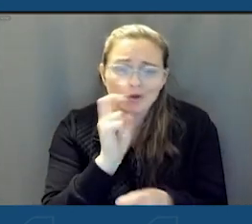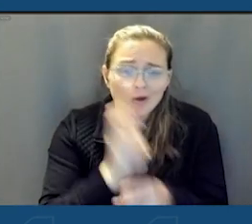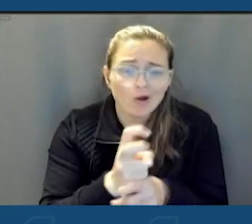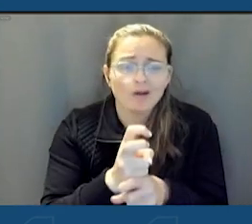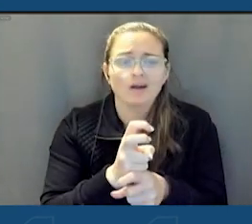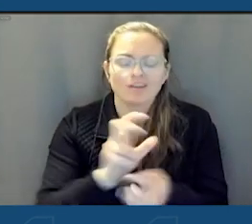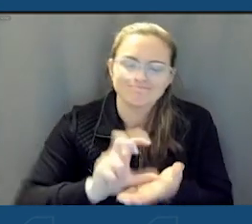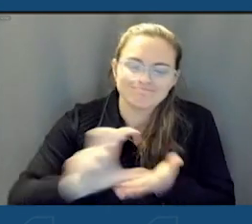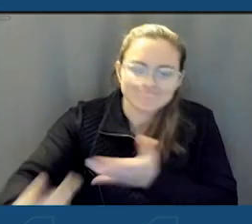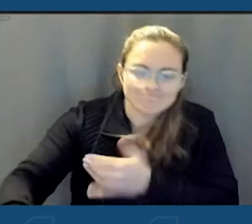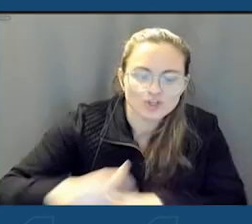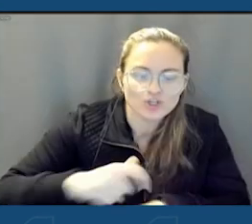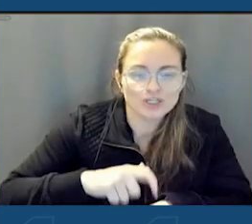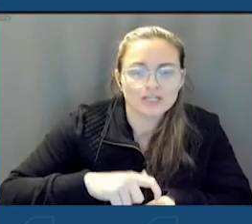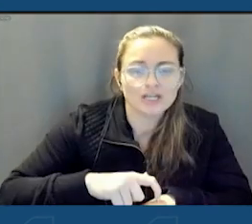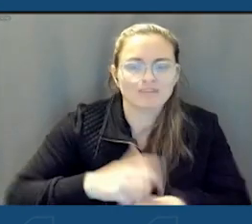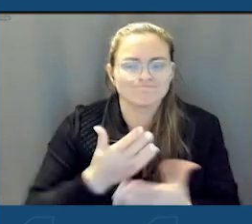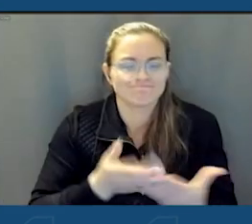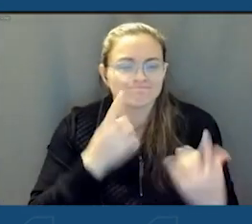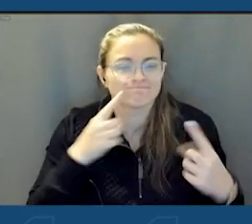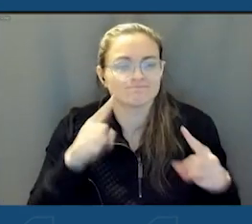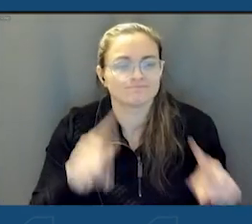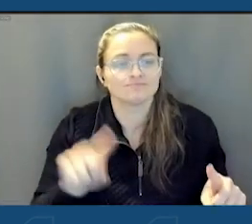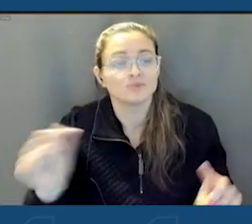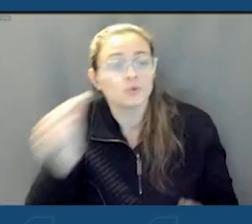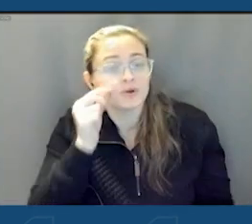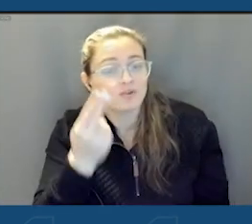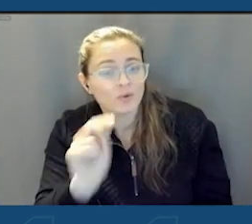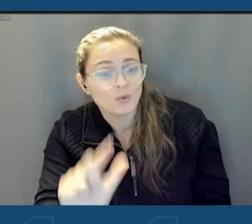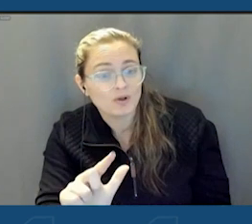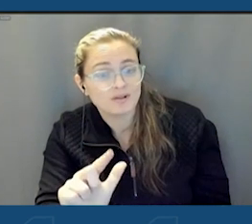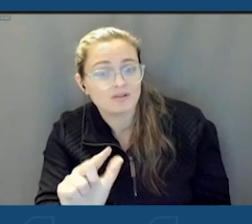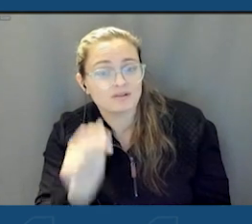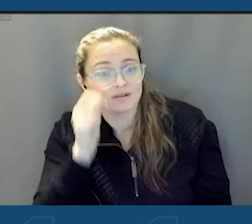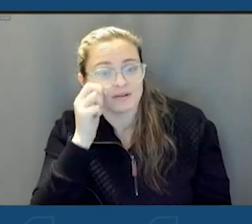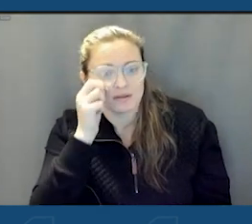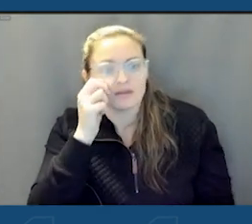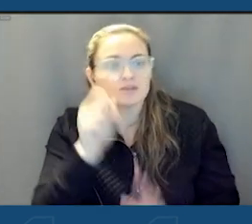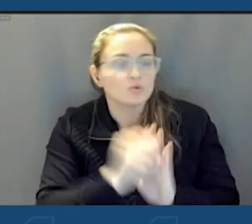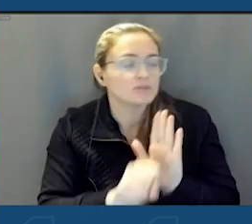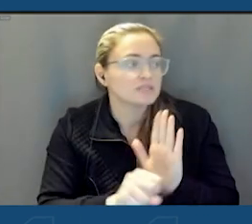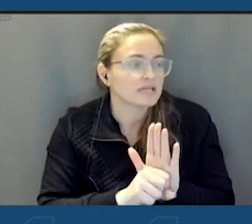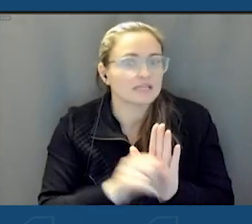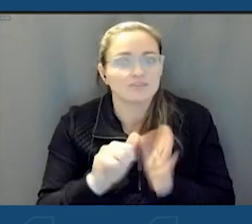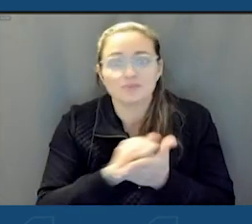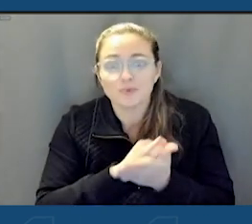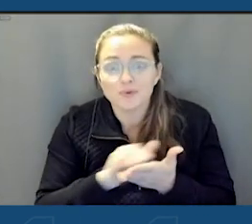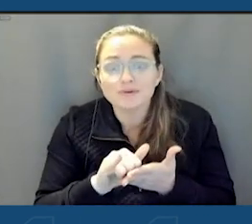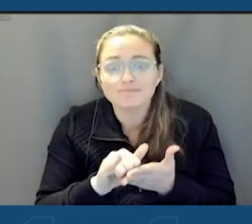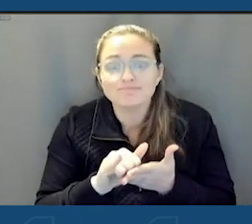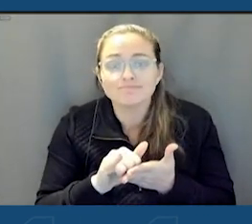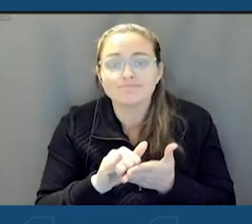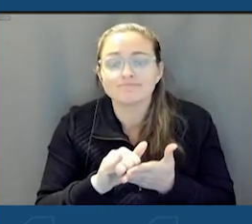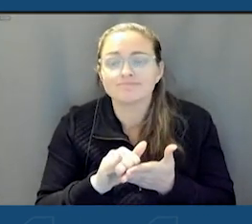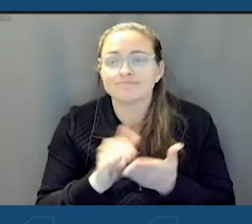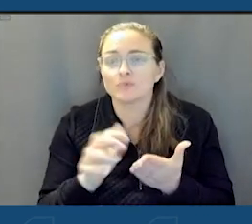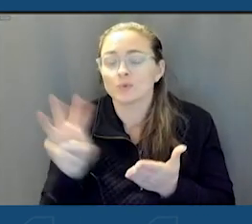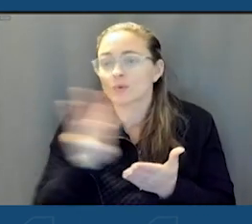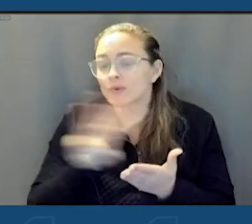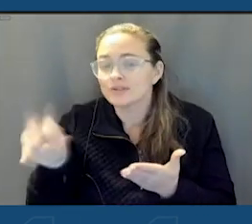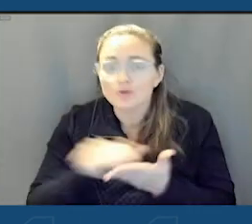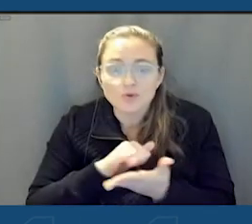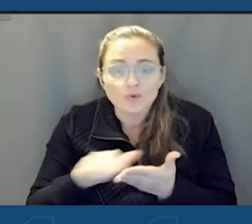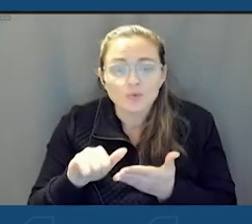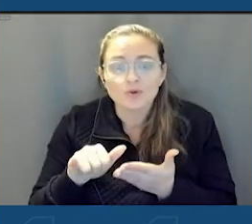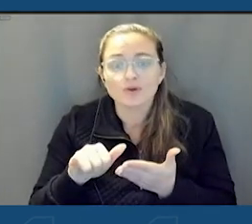your time in and great things will happen to governor Hochul to the state of New York, to the Western New York regional